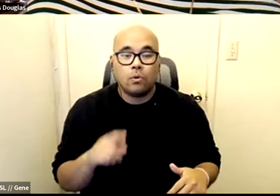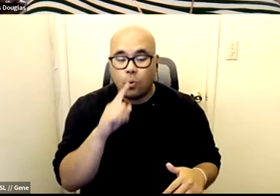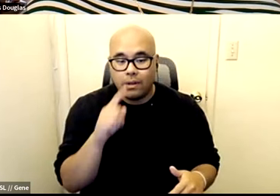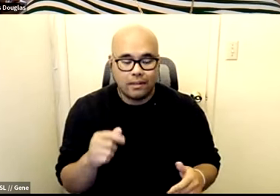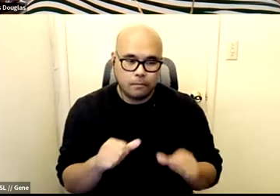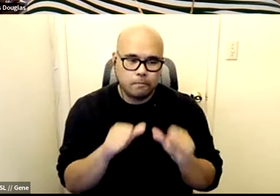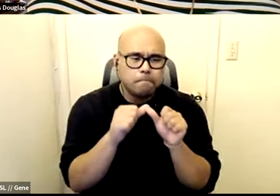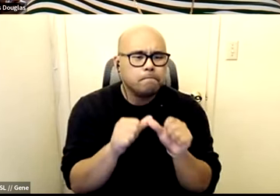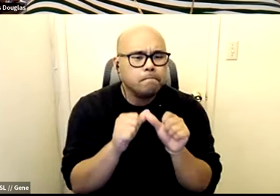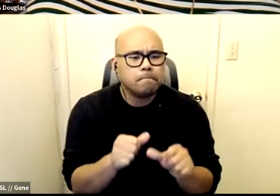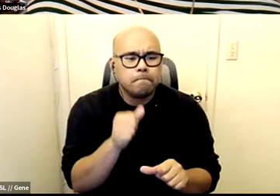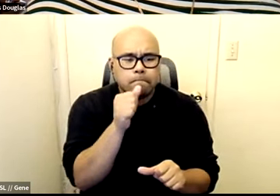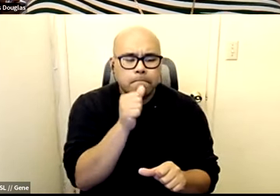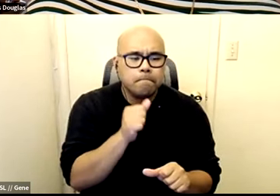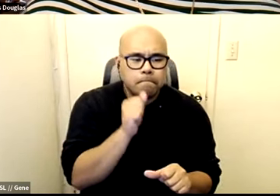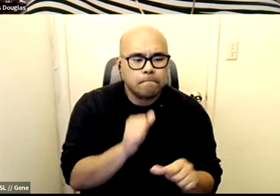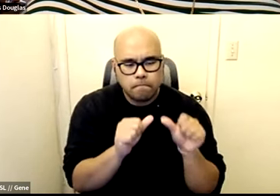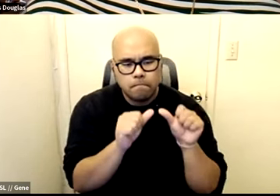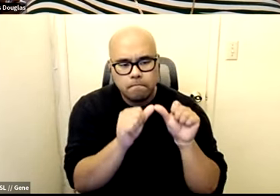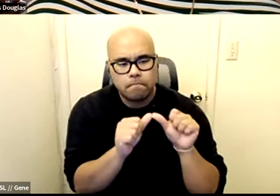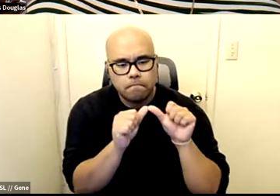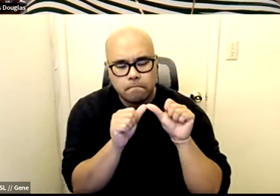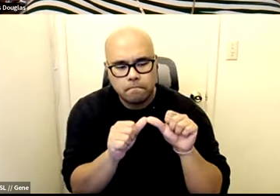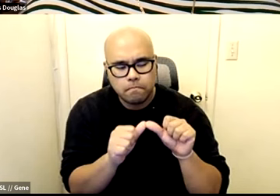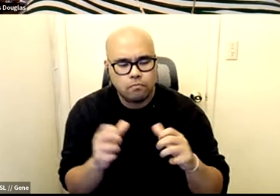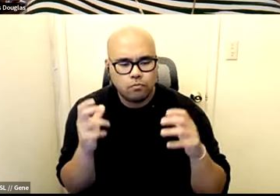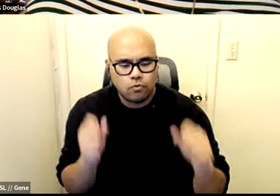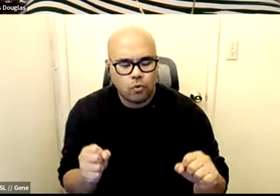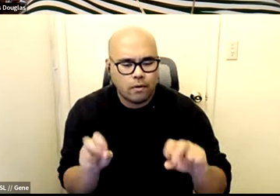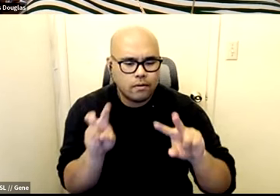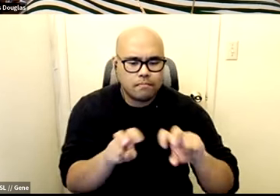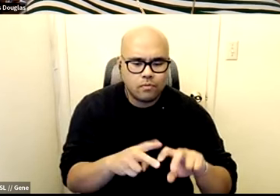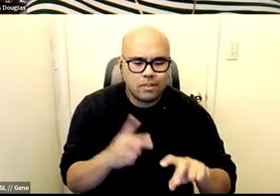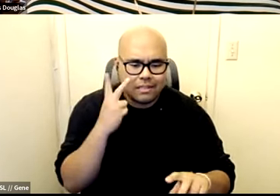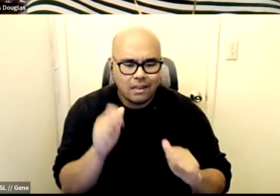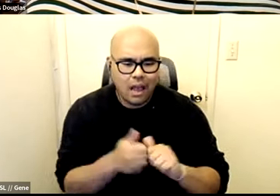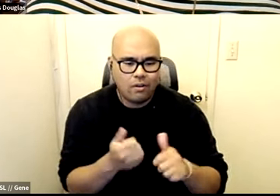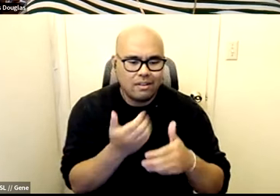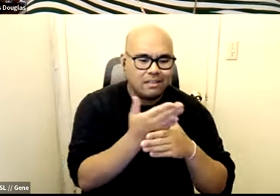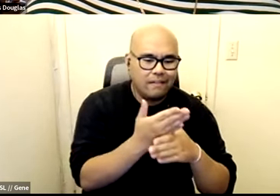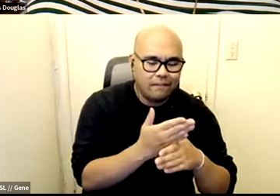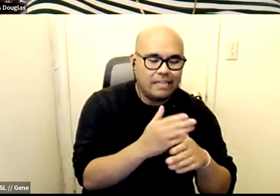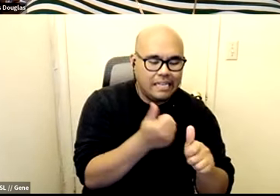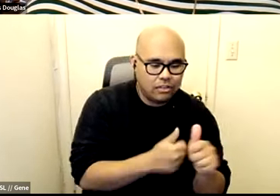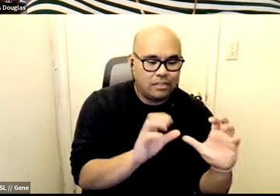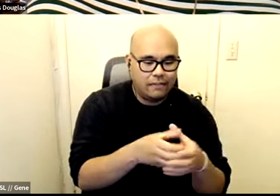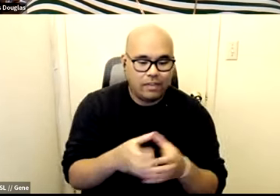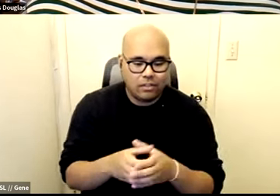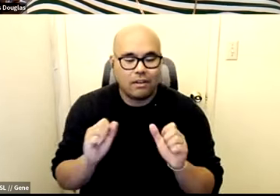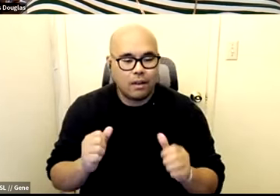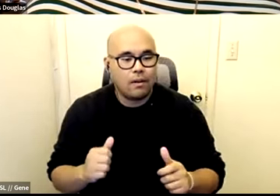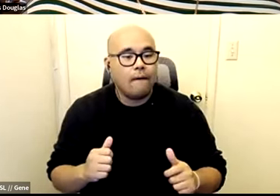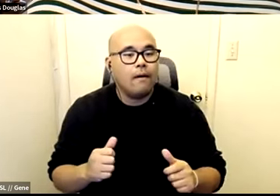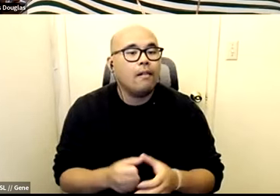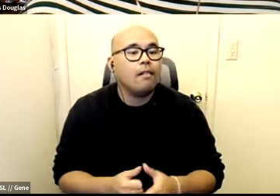vigilant about looking at how the divisions live and grow in the movement